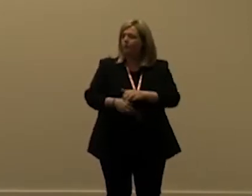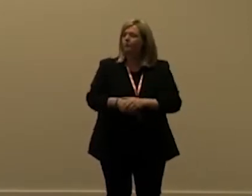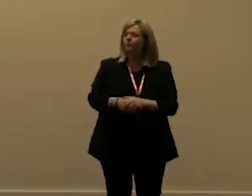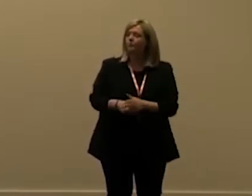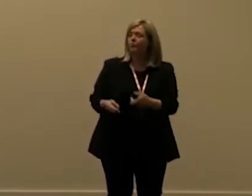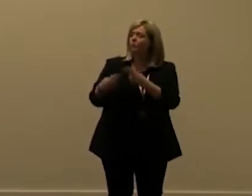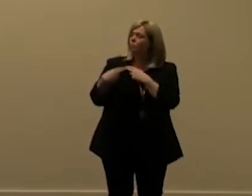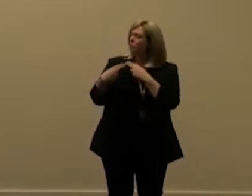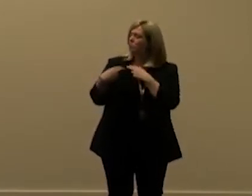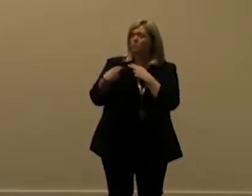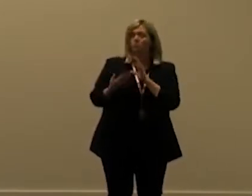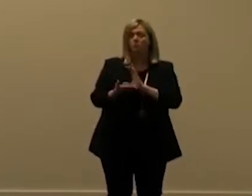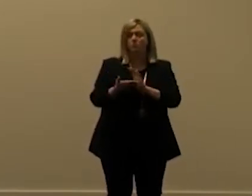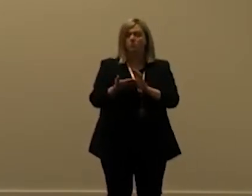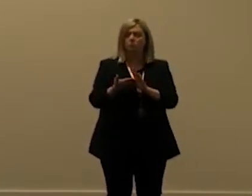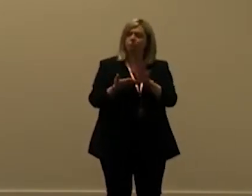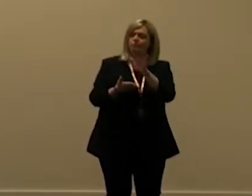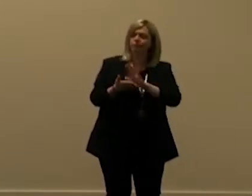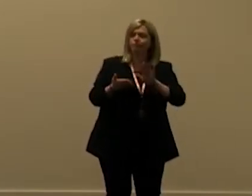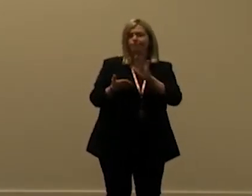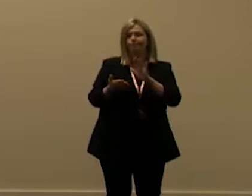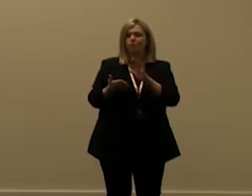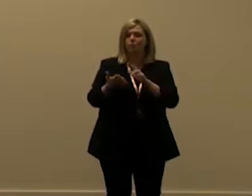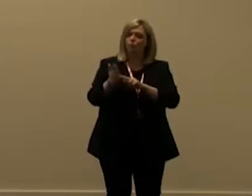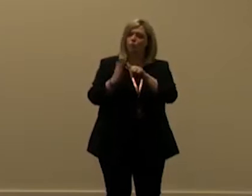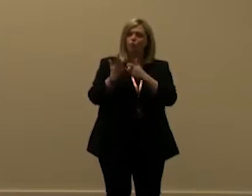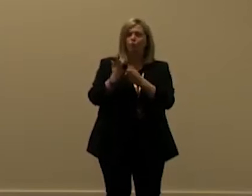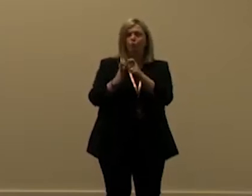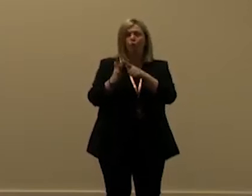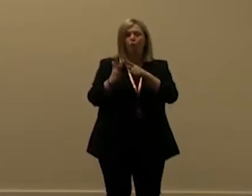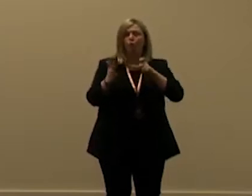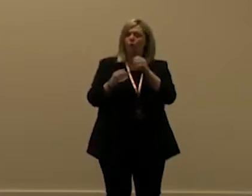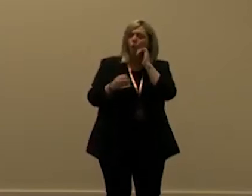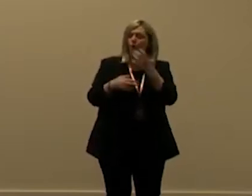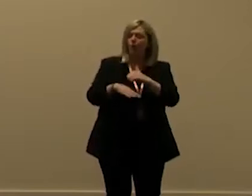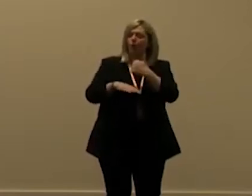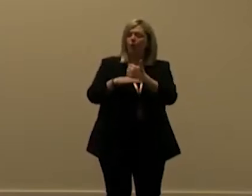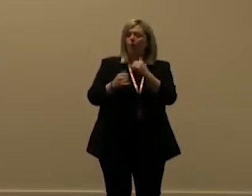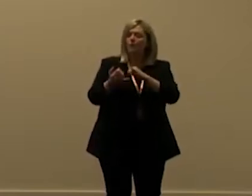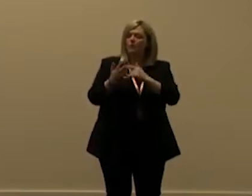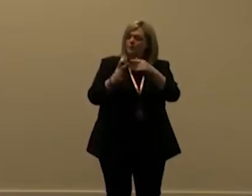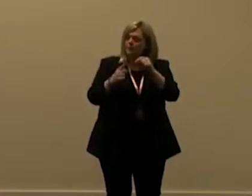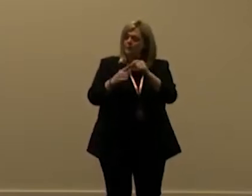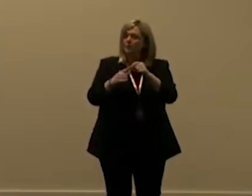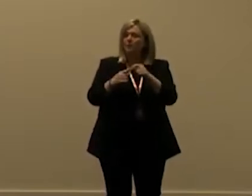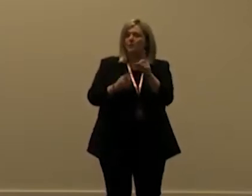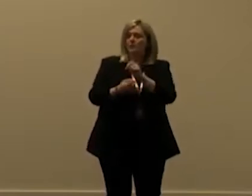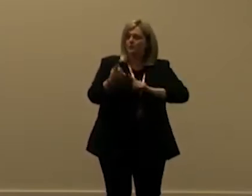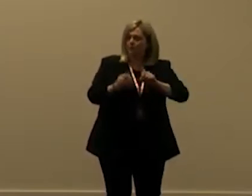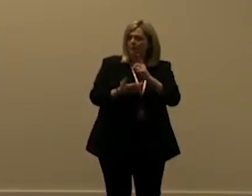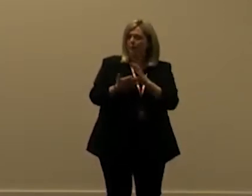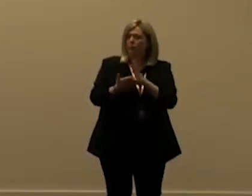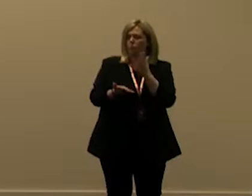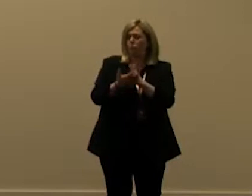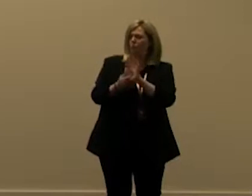i'm responsible for sponsorships in nordic summit uh which we'll having in september so i i you really have to recognize